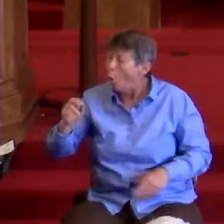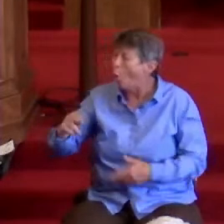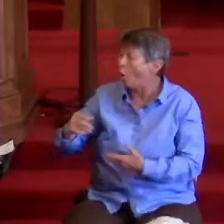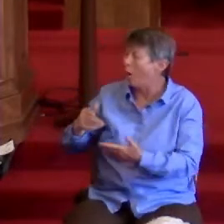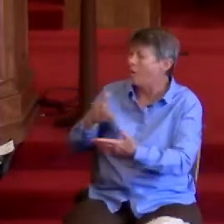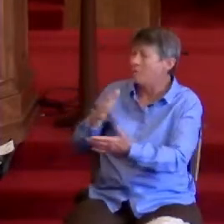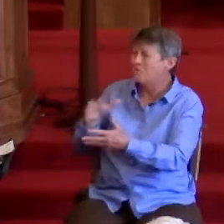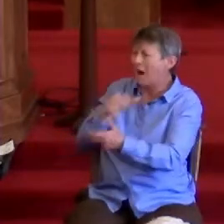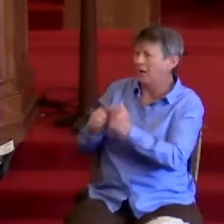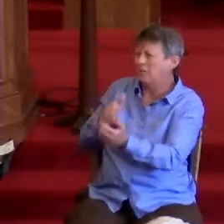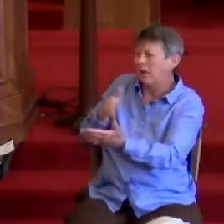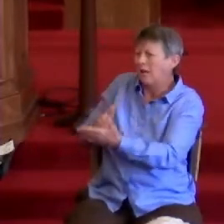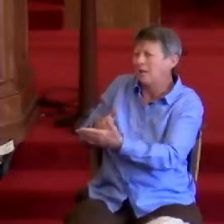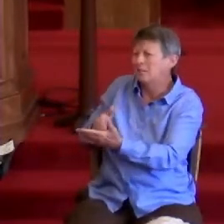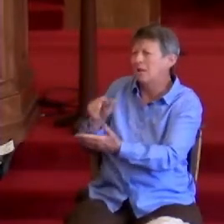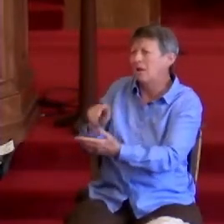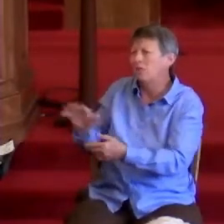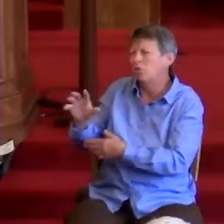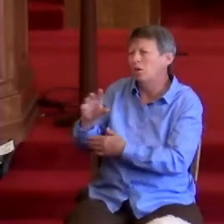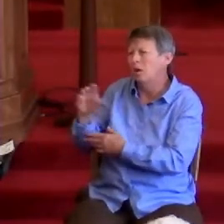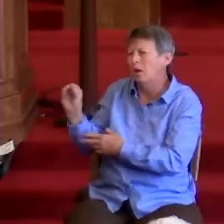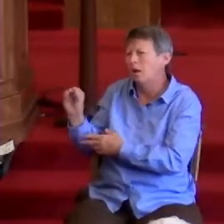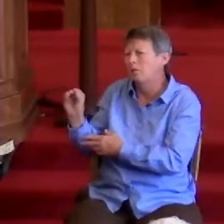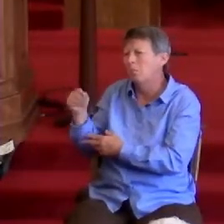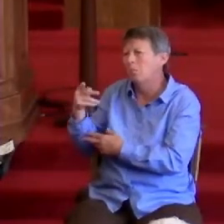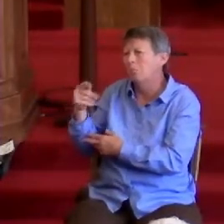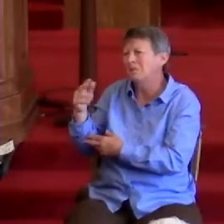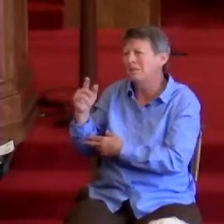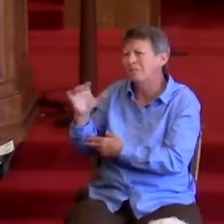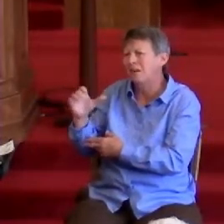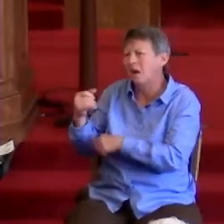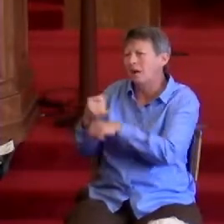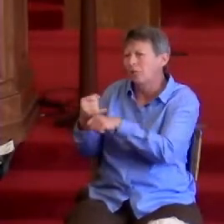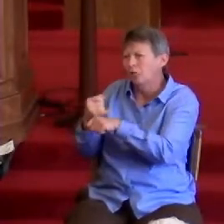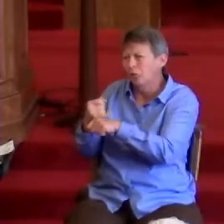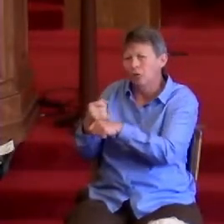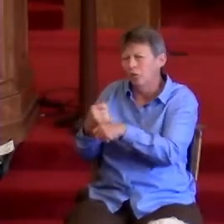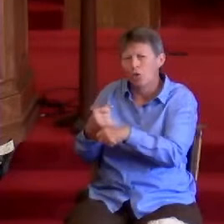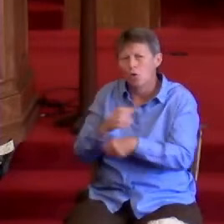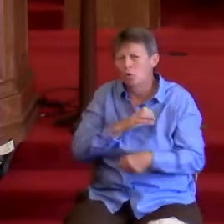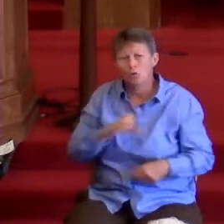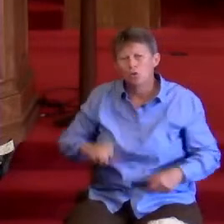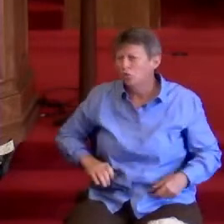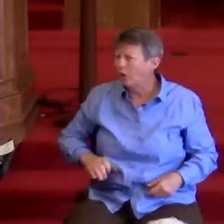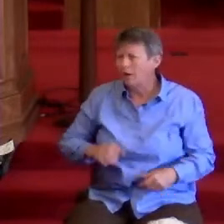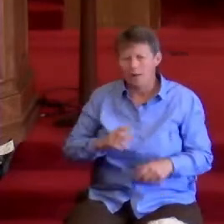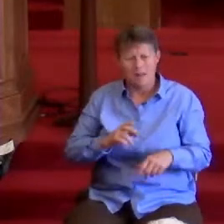Christian nationalism creates a false idol of power.